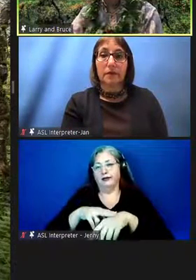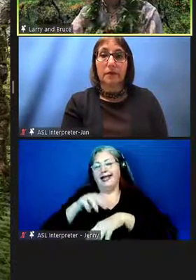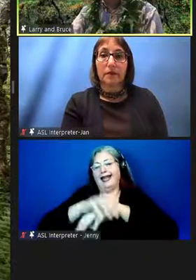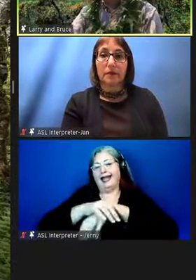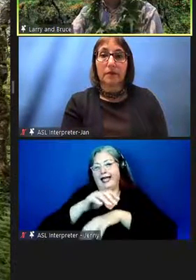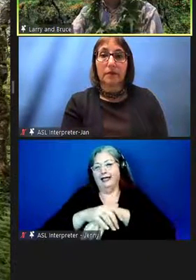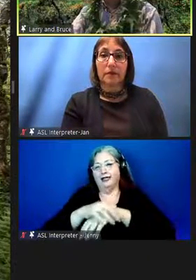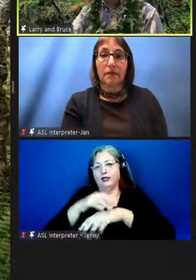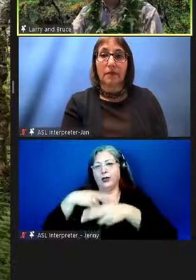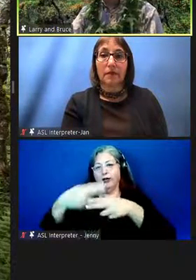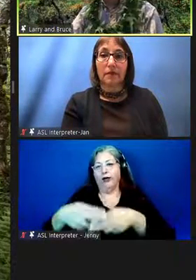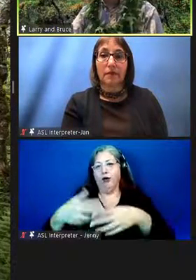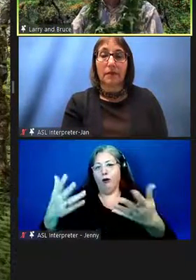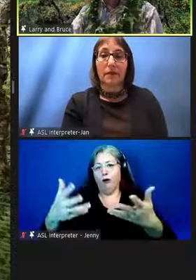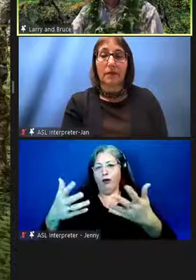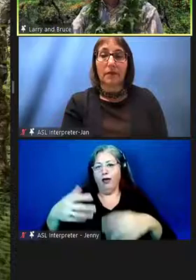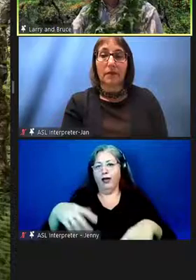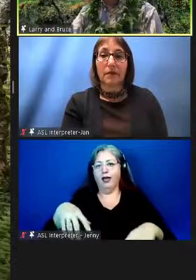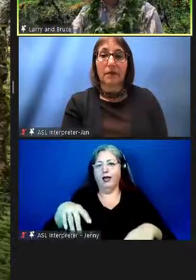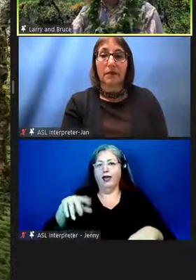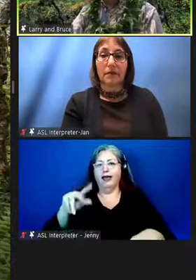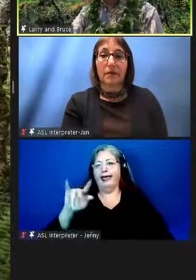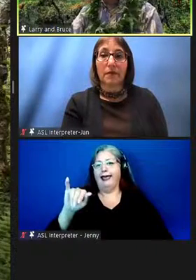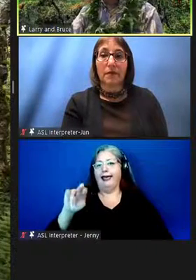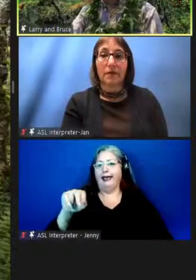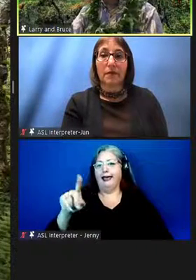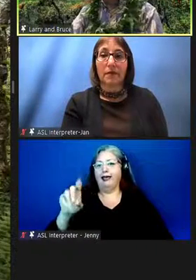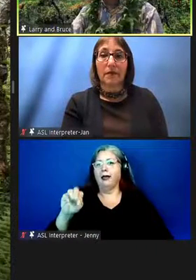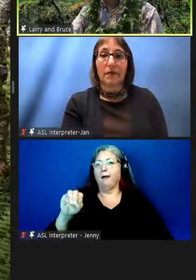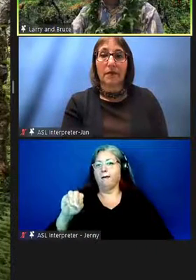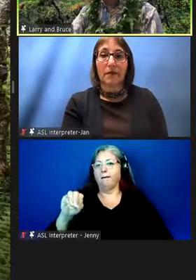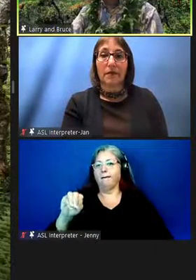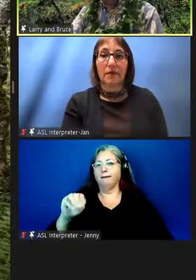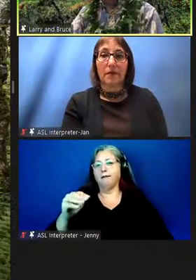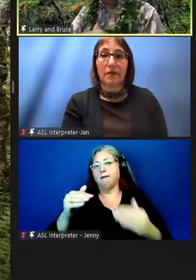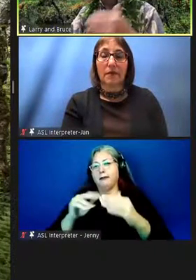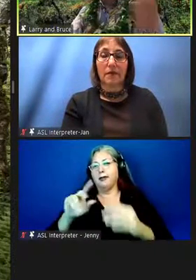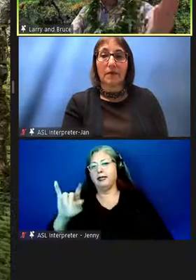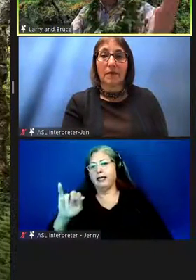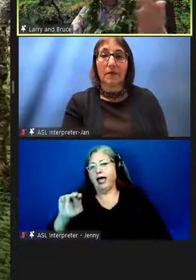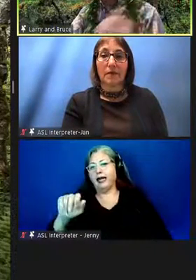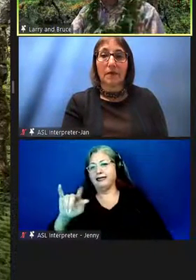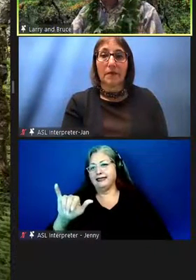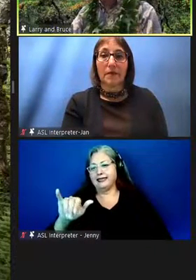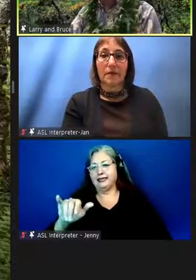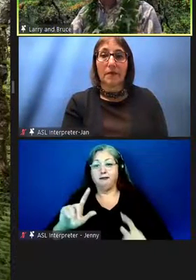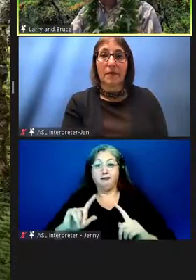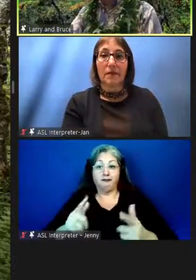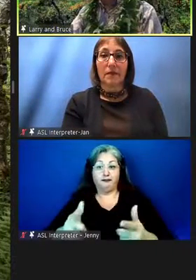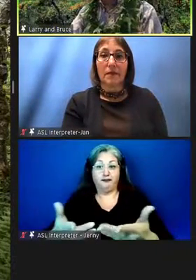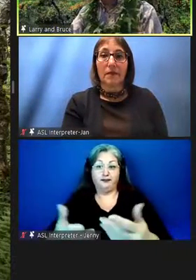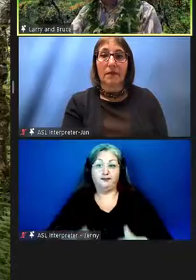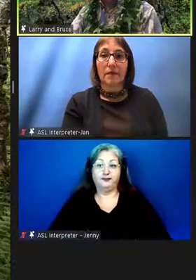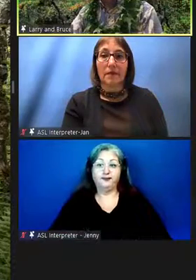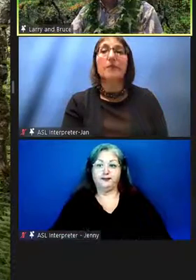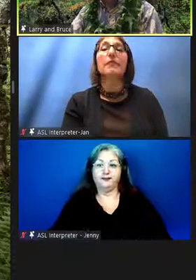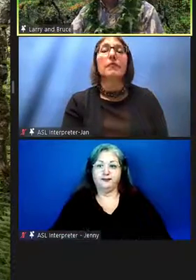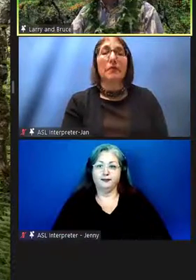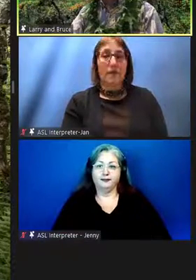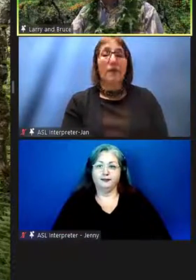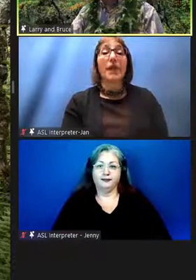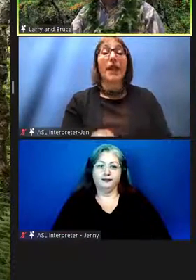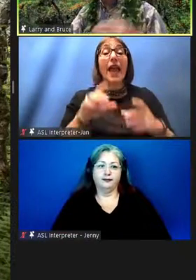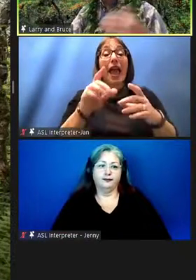of course we call it a a kingdom a dynasty so this is the kamehameha dynasty and his heirs